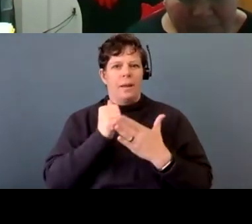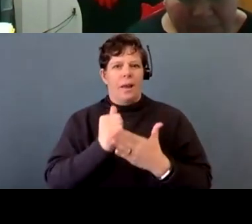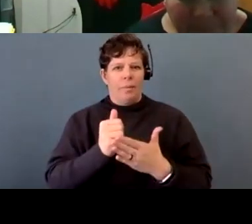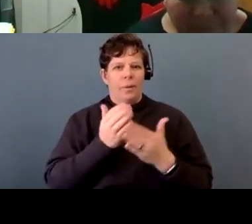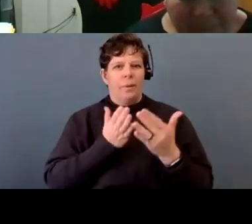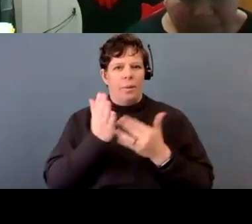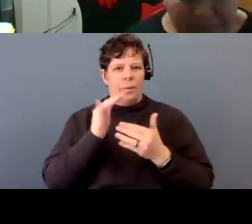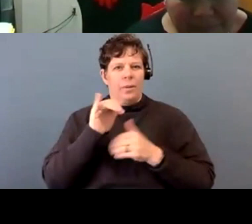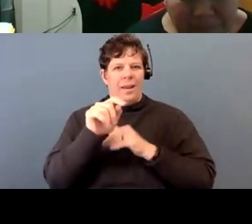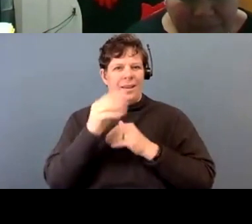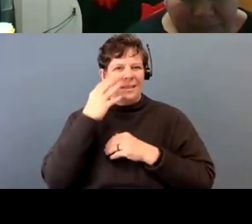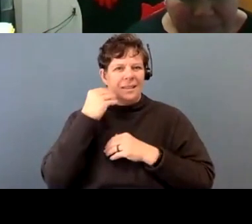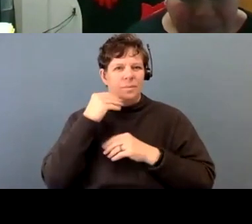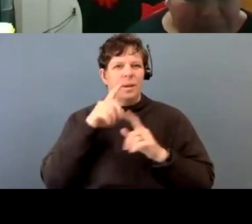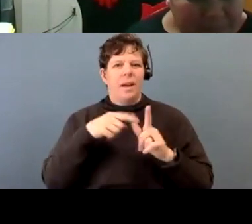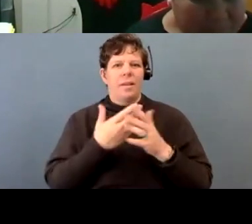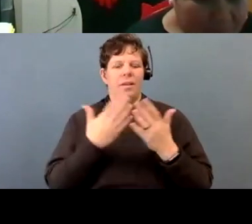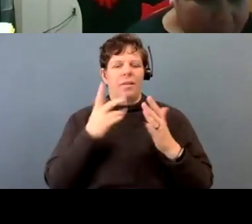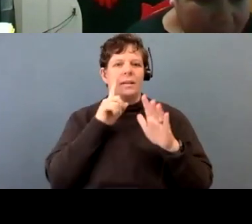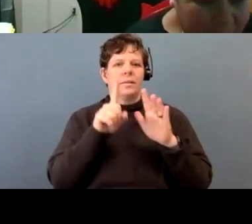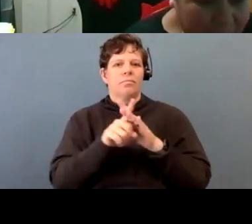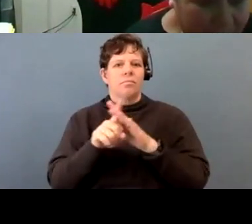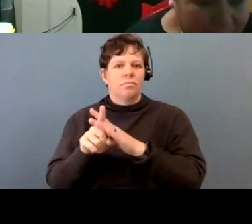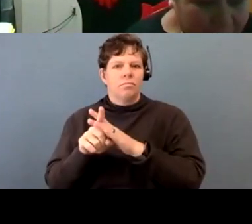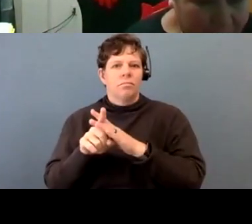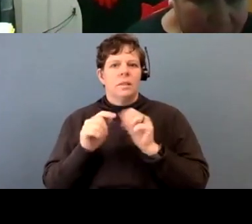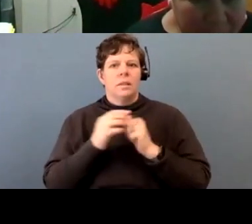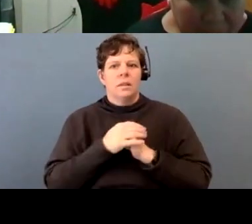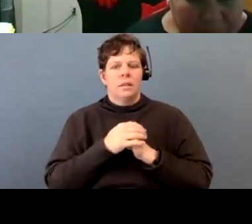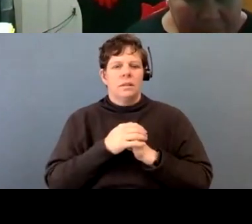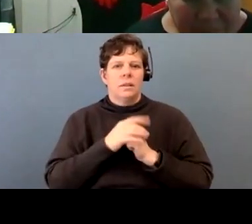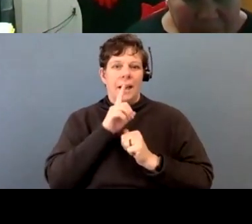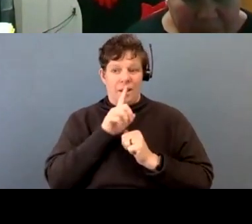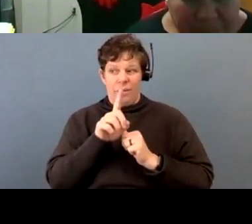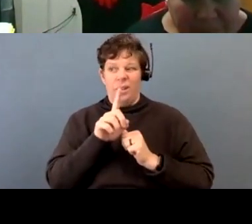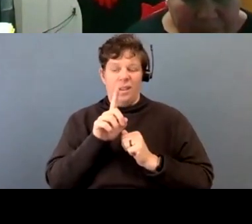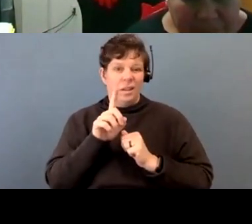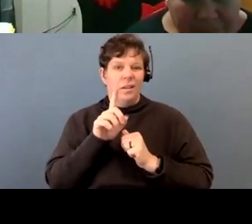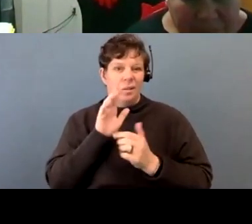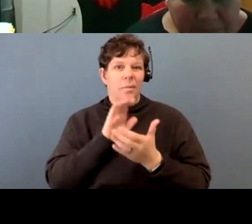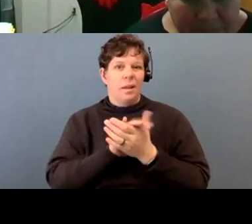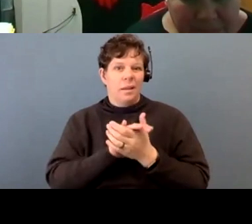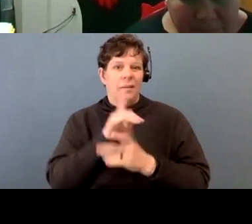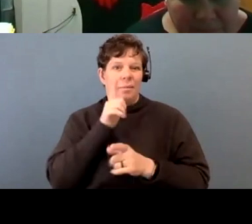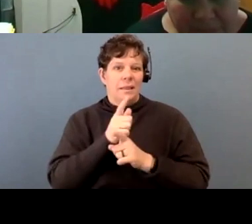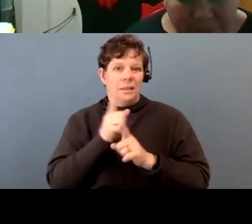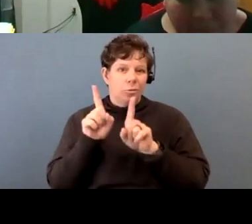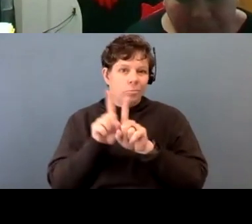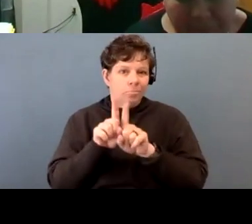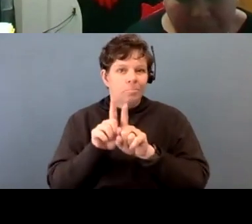things that just arise that help you. And so I really do believe that she follows me and that she's with me.